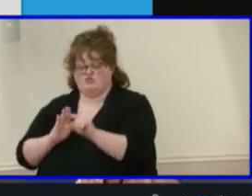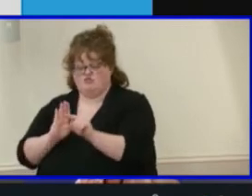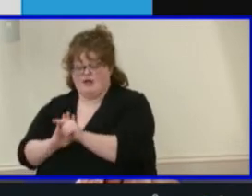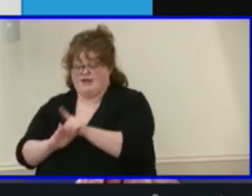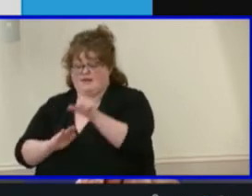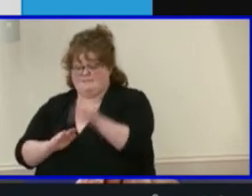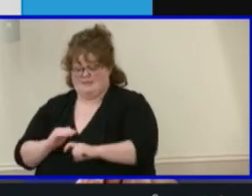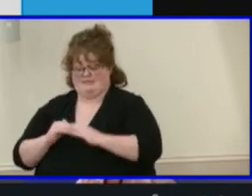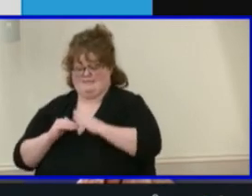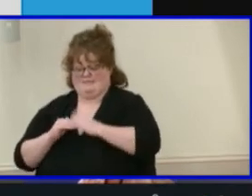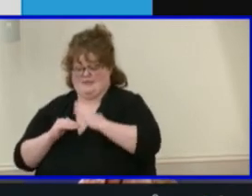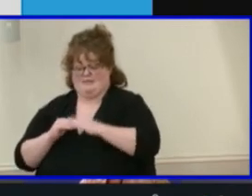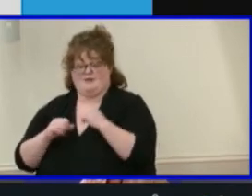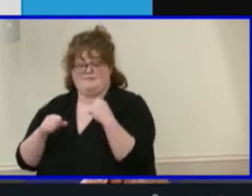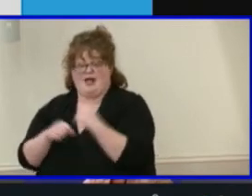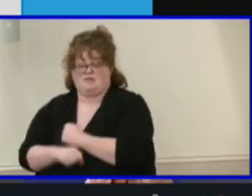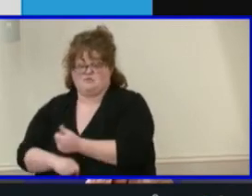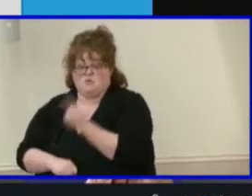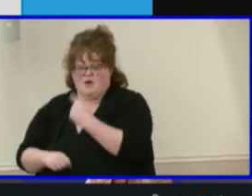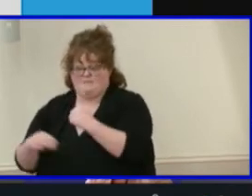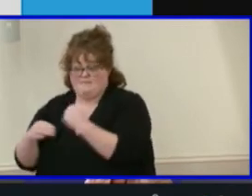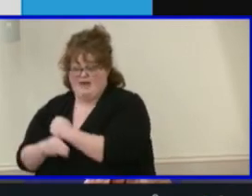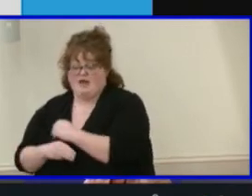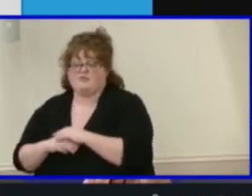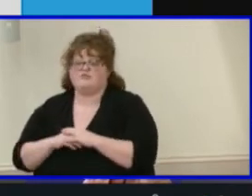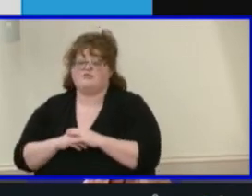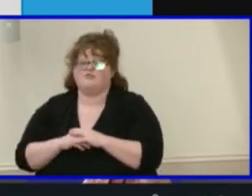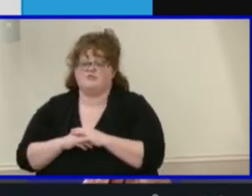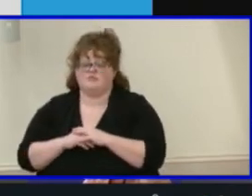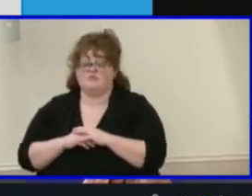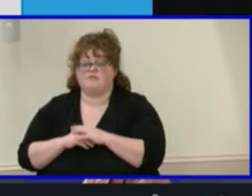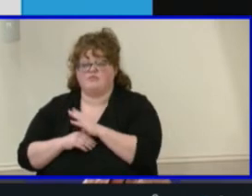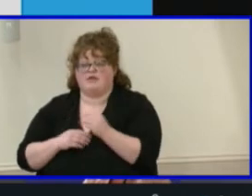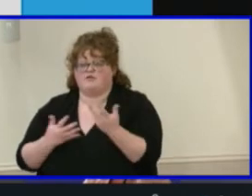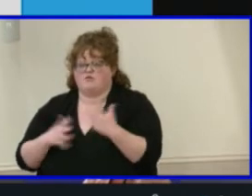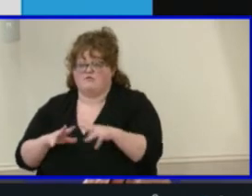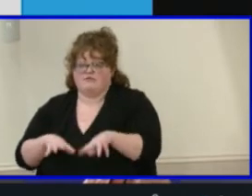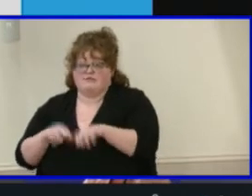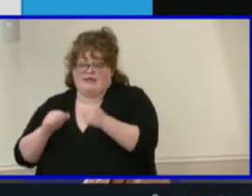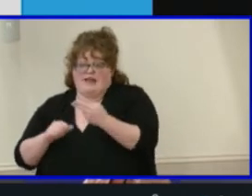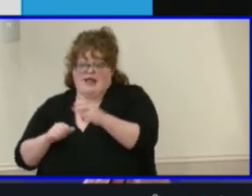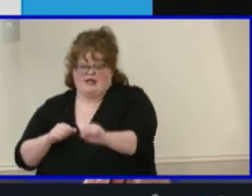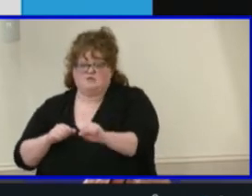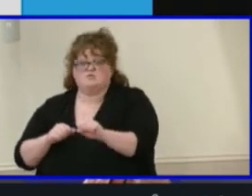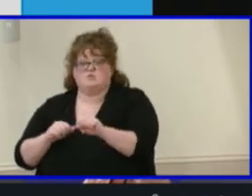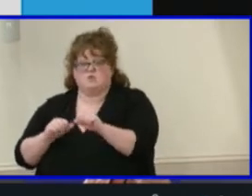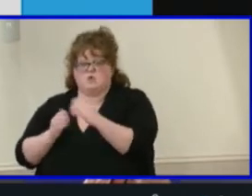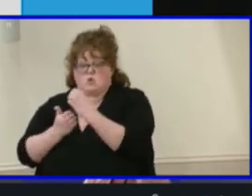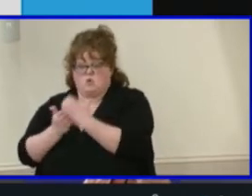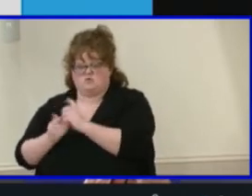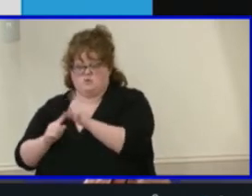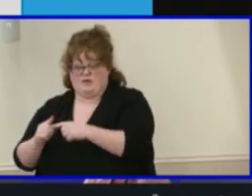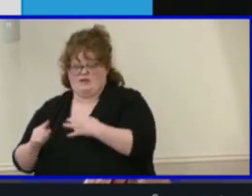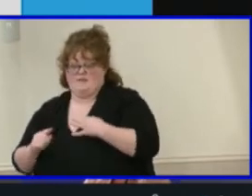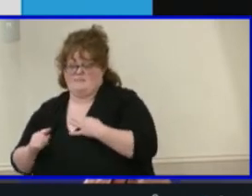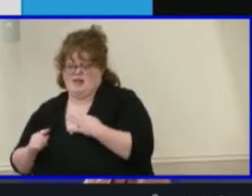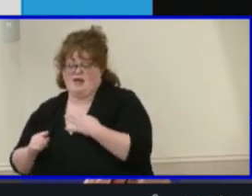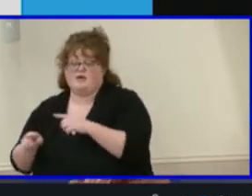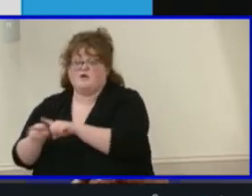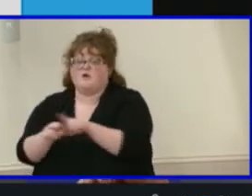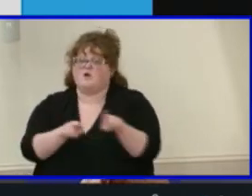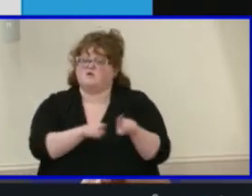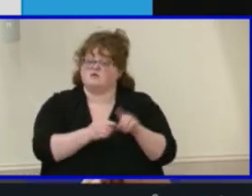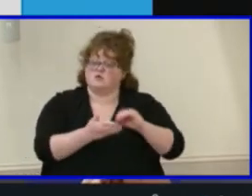math course, high school credit courses when they apply. Secondly, applicants must have a B